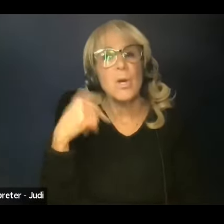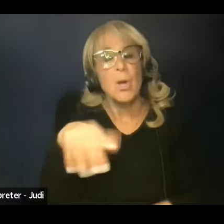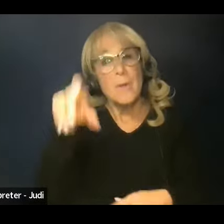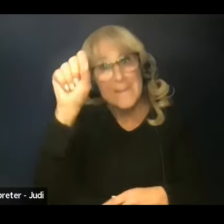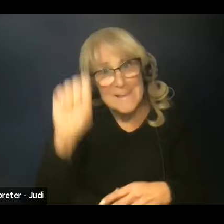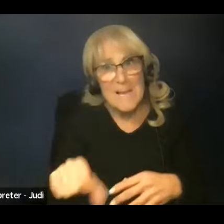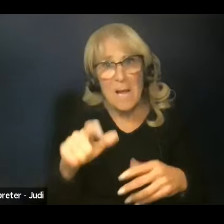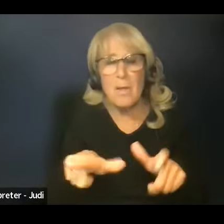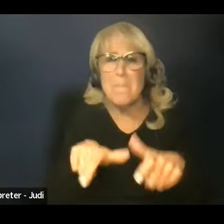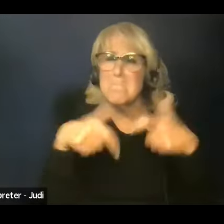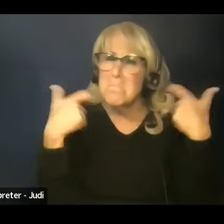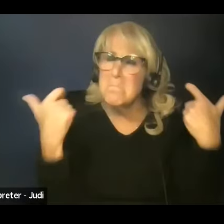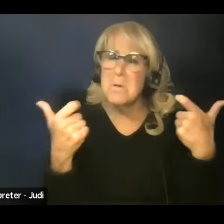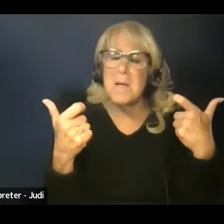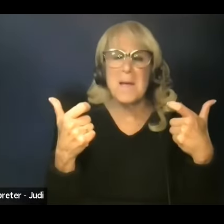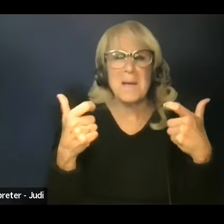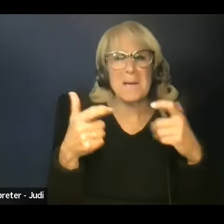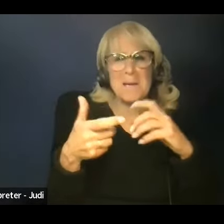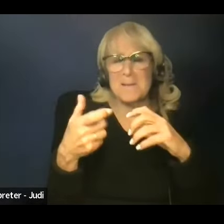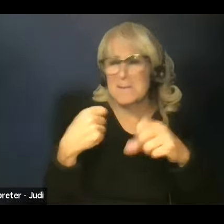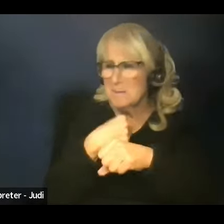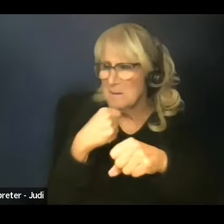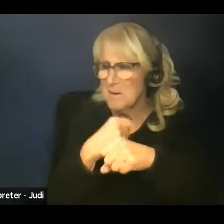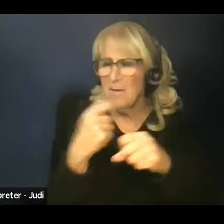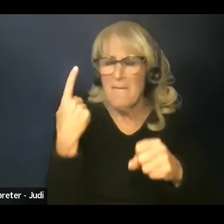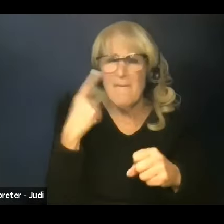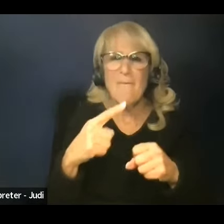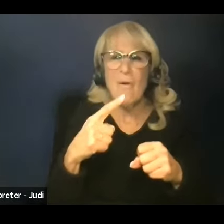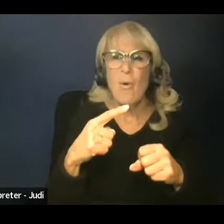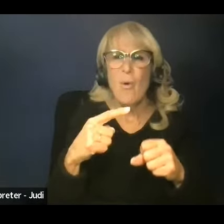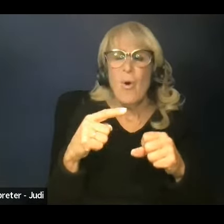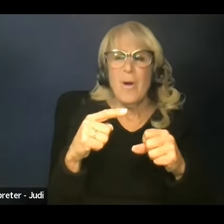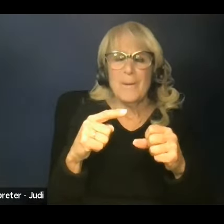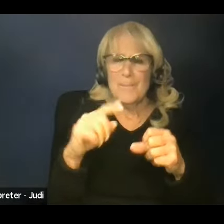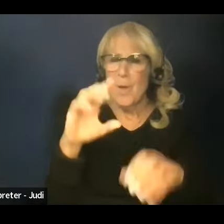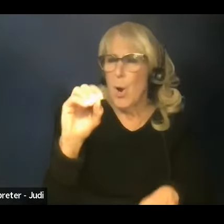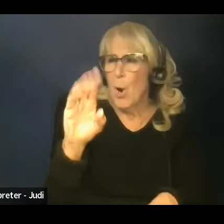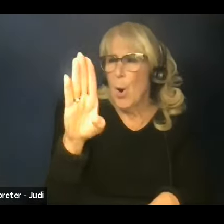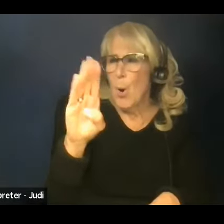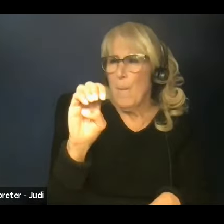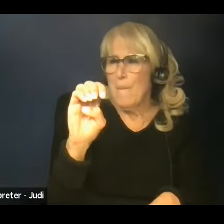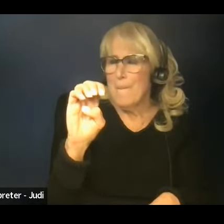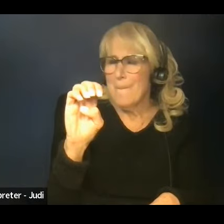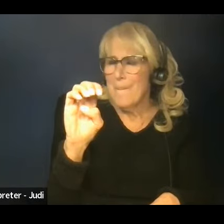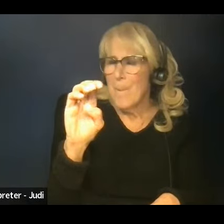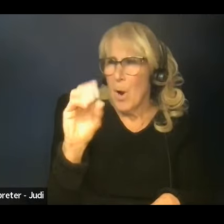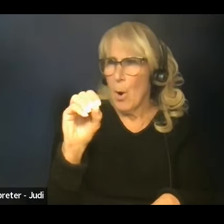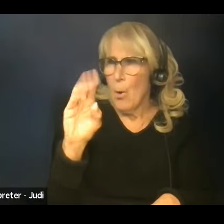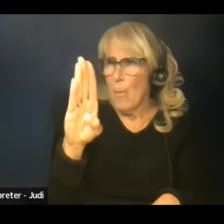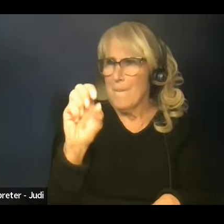obesity. We know that the rates of obesity don't impact just adults but also children, indeed.